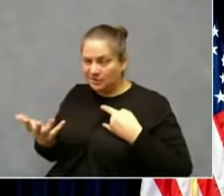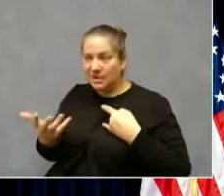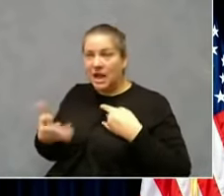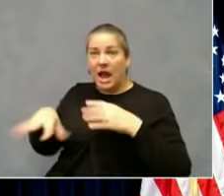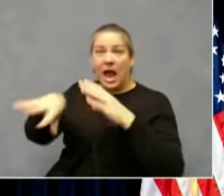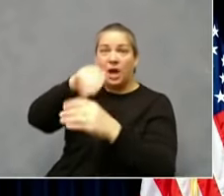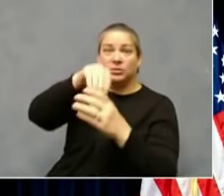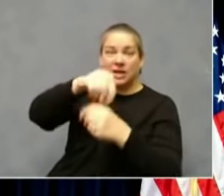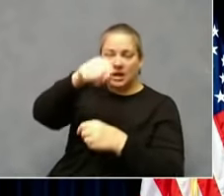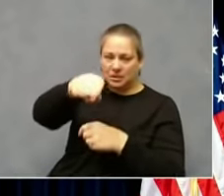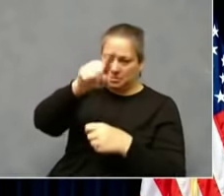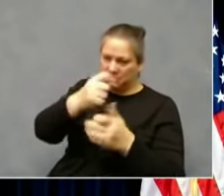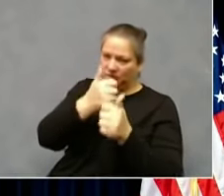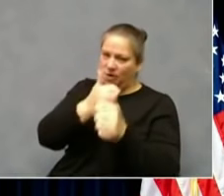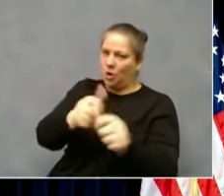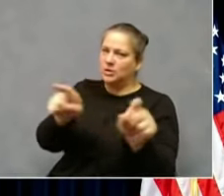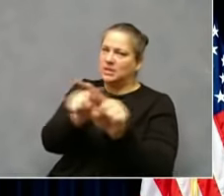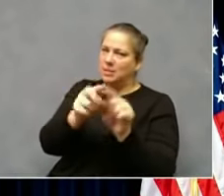from WUKY.